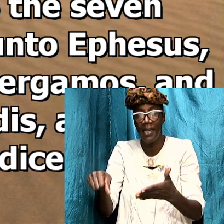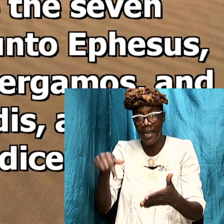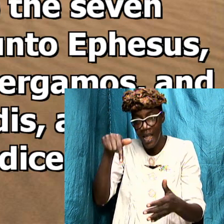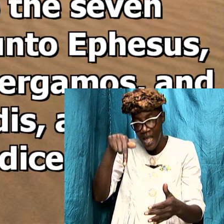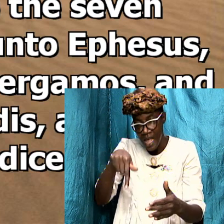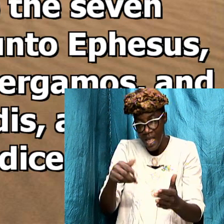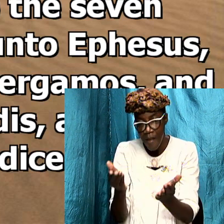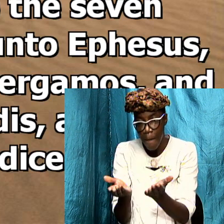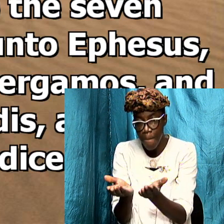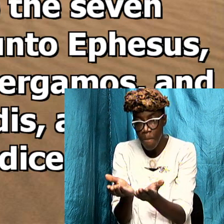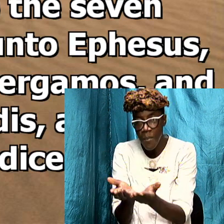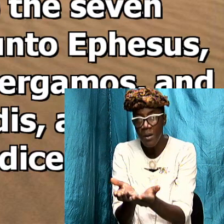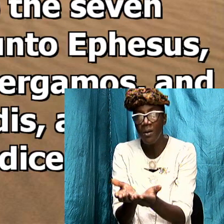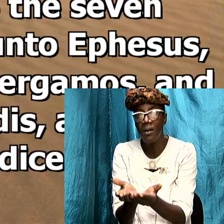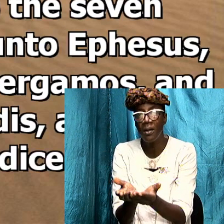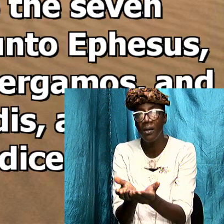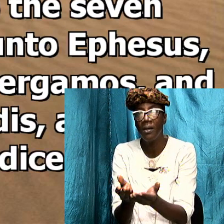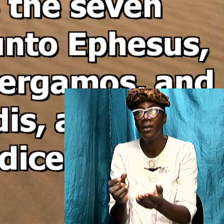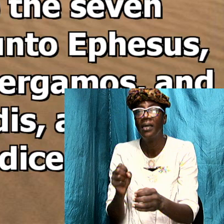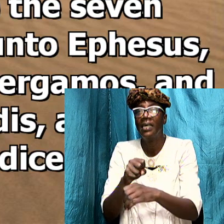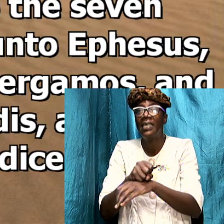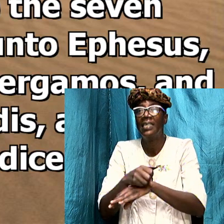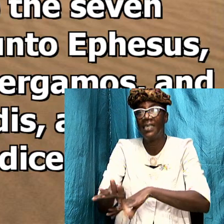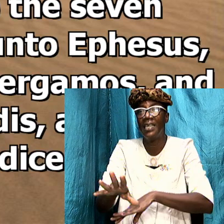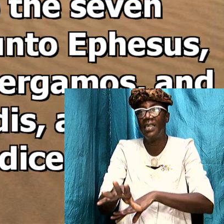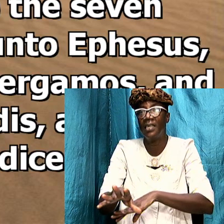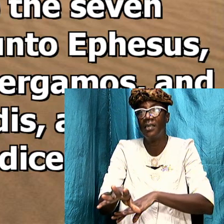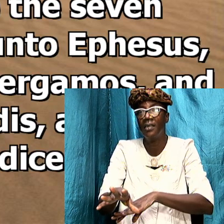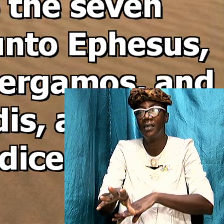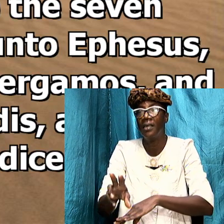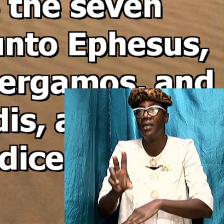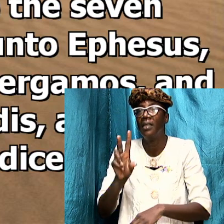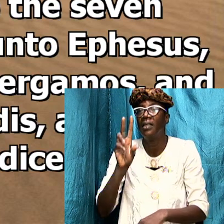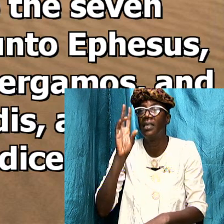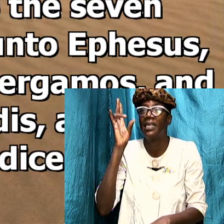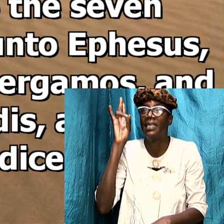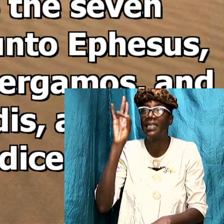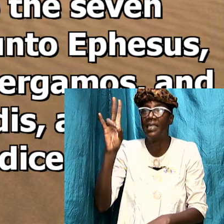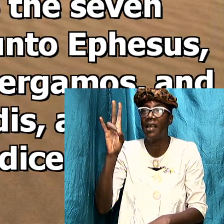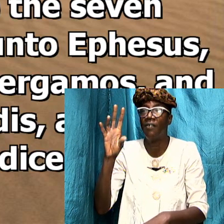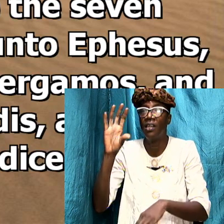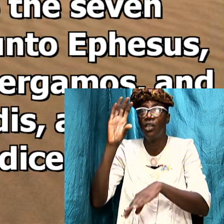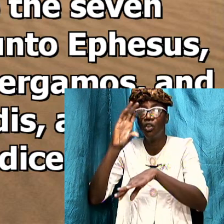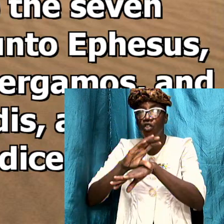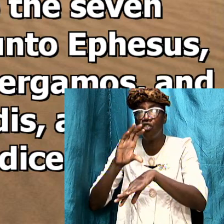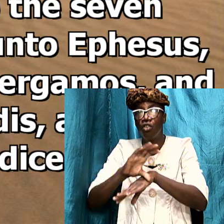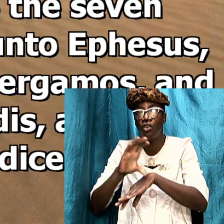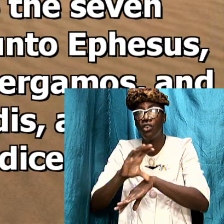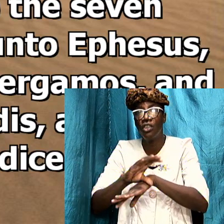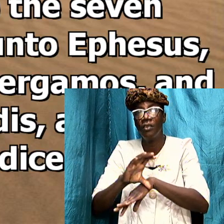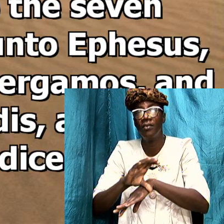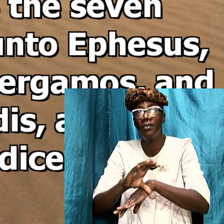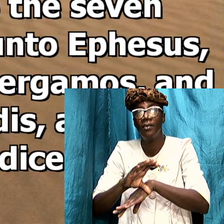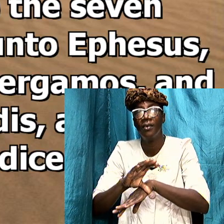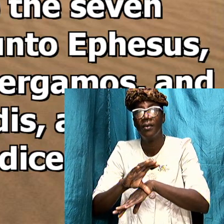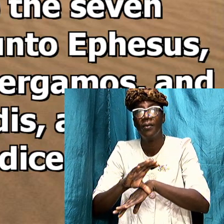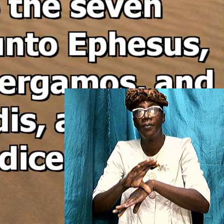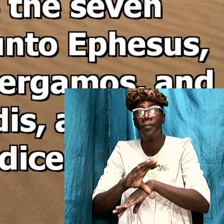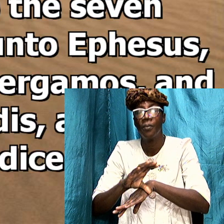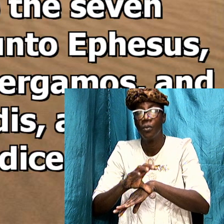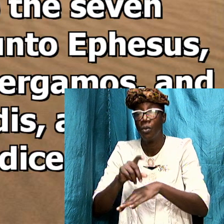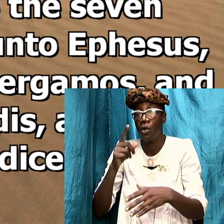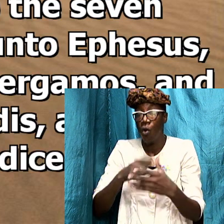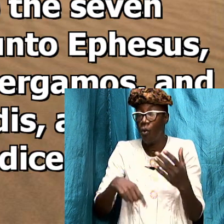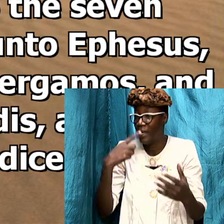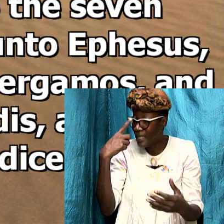a book and send it unto the seven churches right so what you say write it